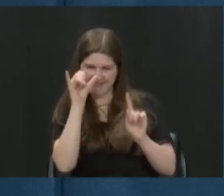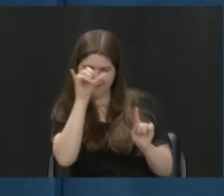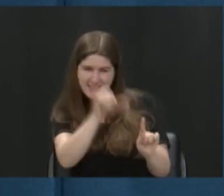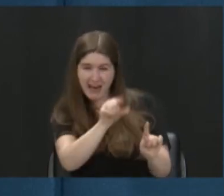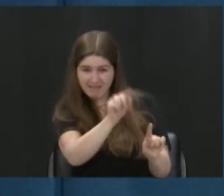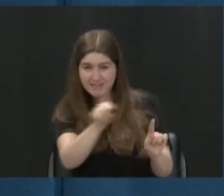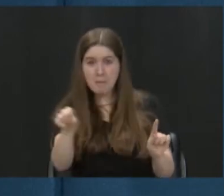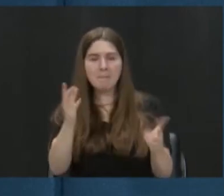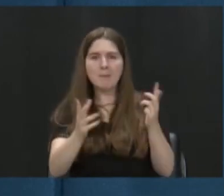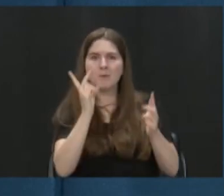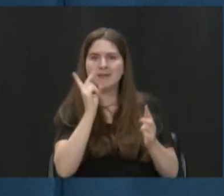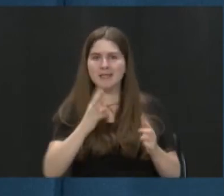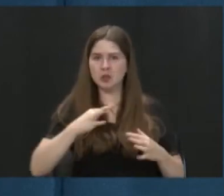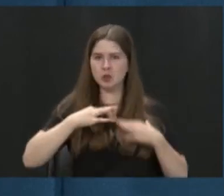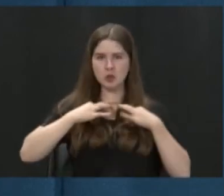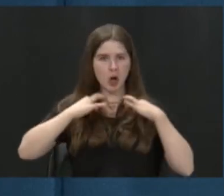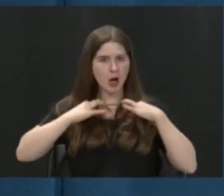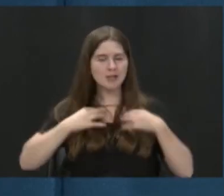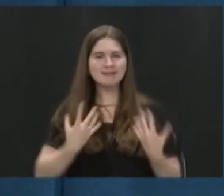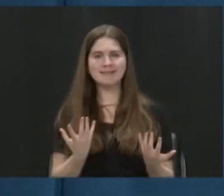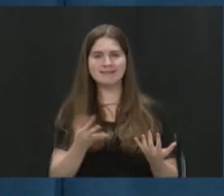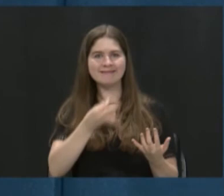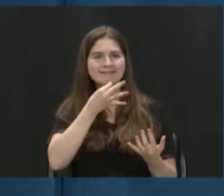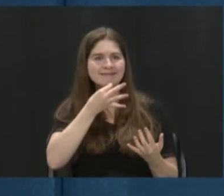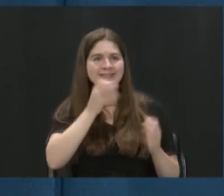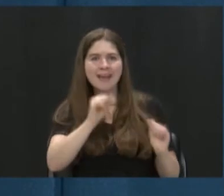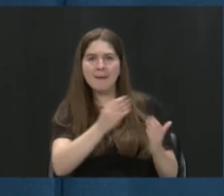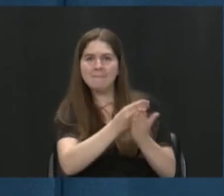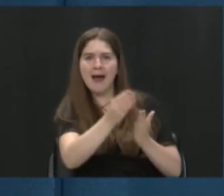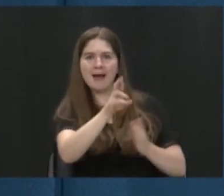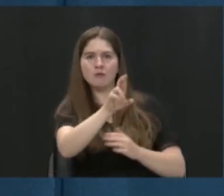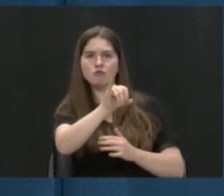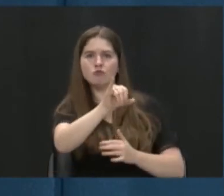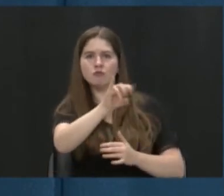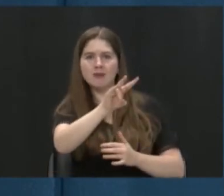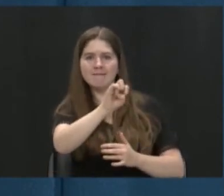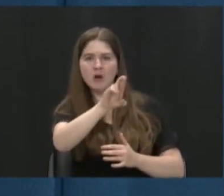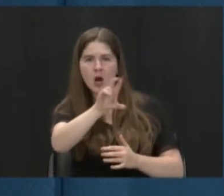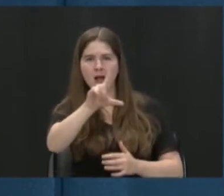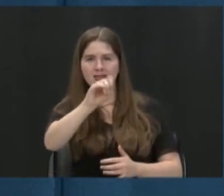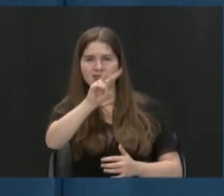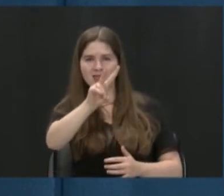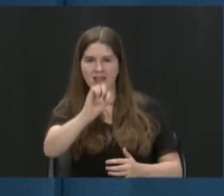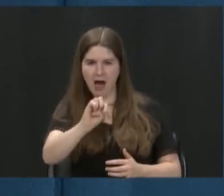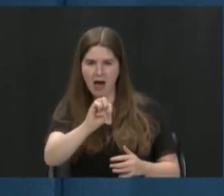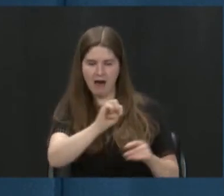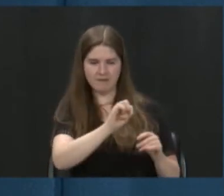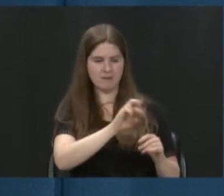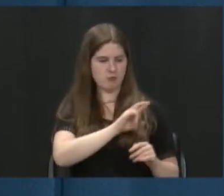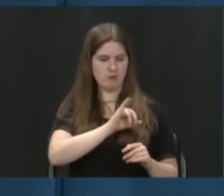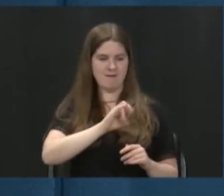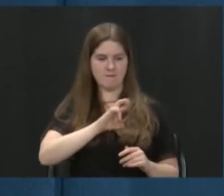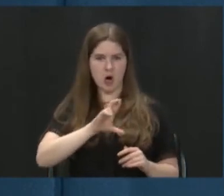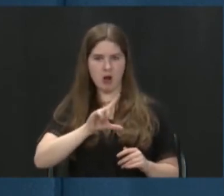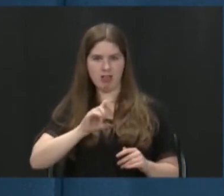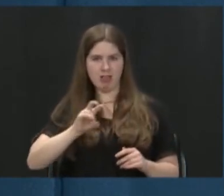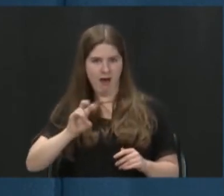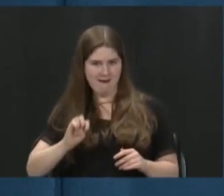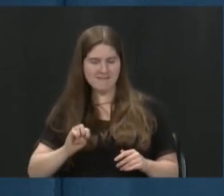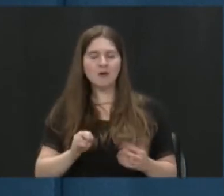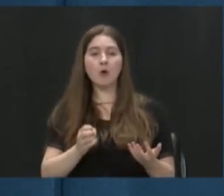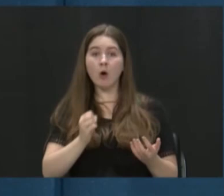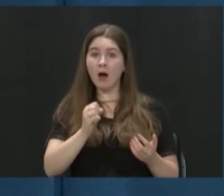see those on t-shirts soon where you can buy a River Love t-shirt or sticker and another one is Be Like Water.